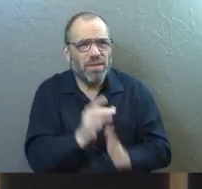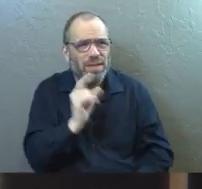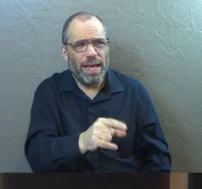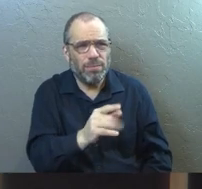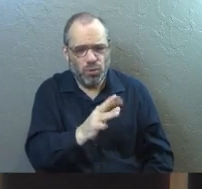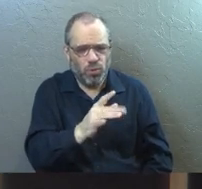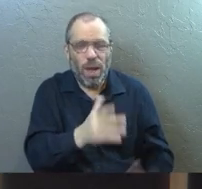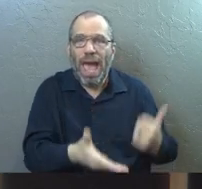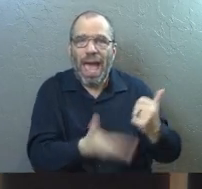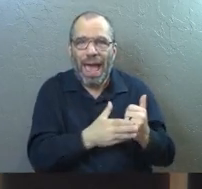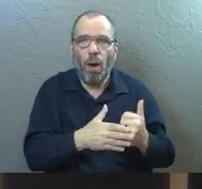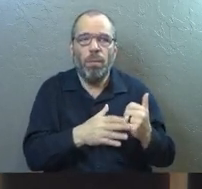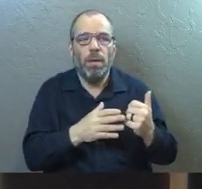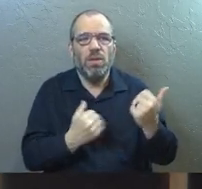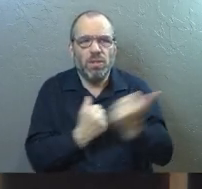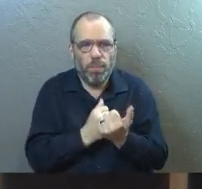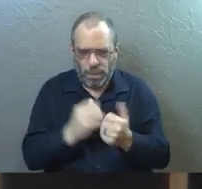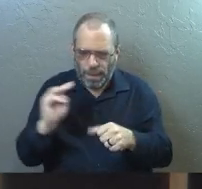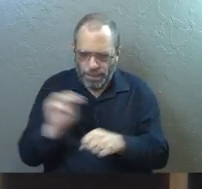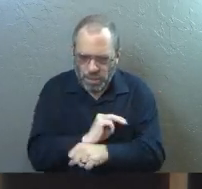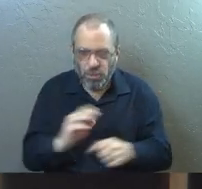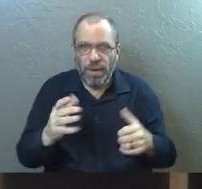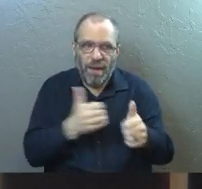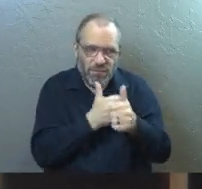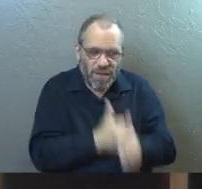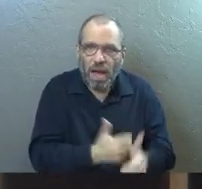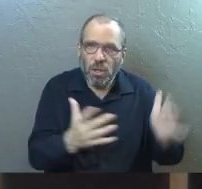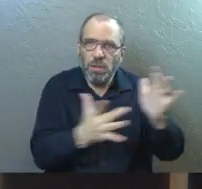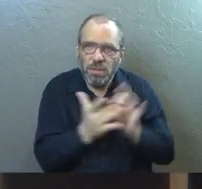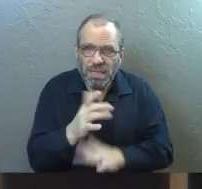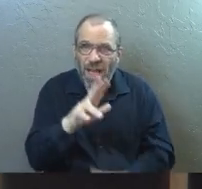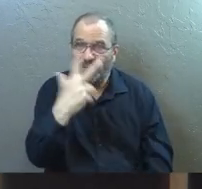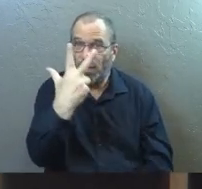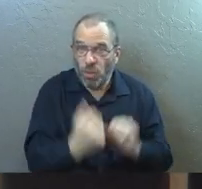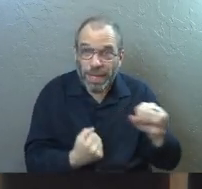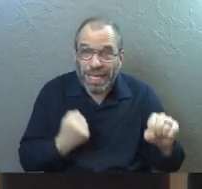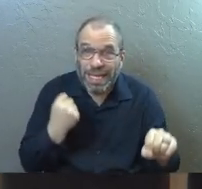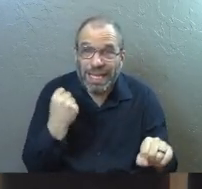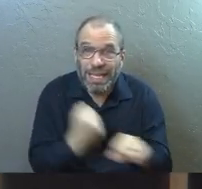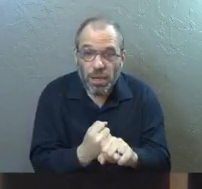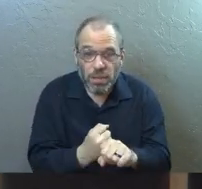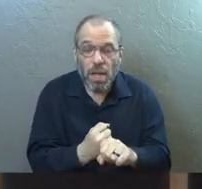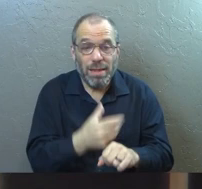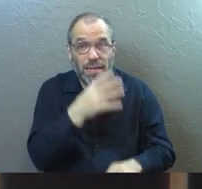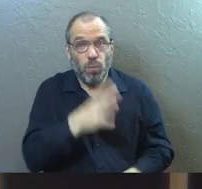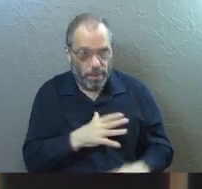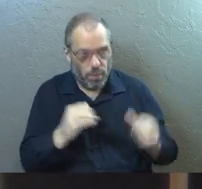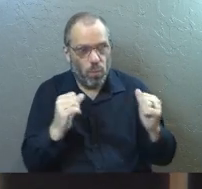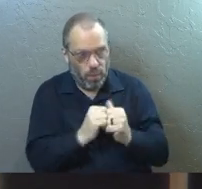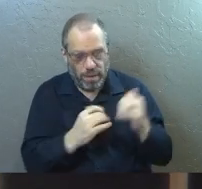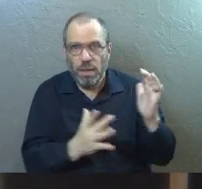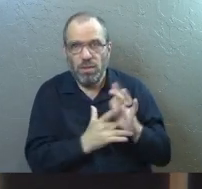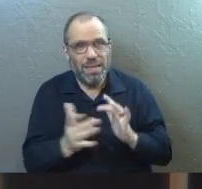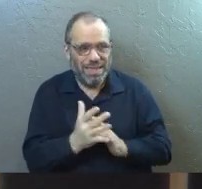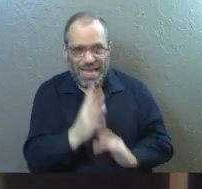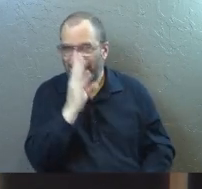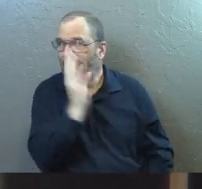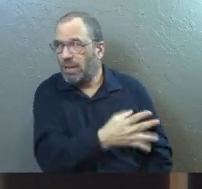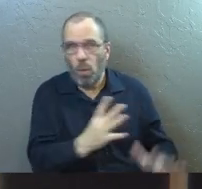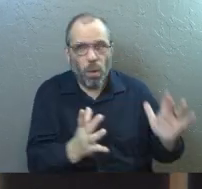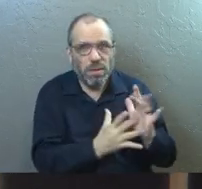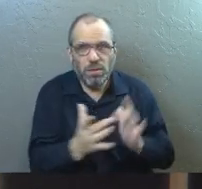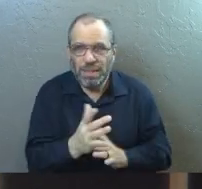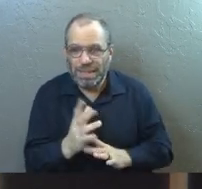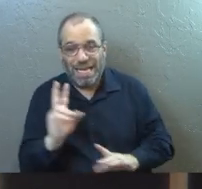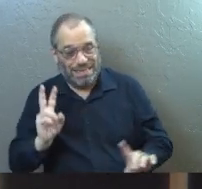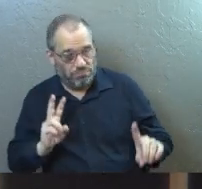for them to help him support his ministry, who had followed him for three years, they were right there. They had not deserted him. And